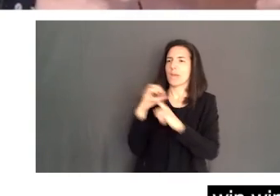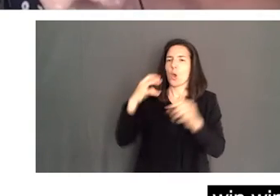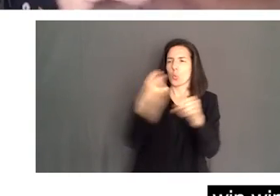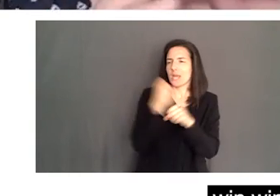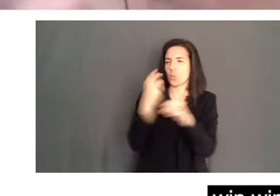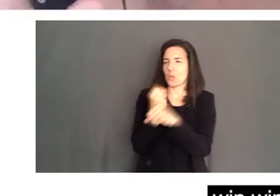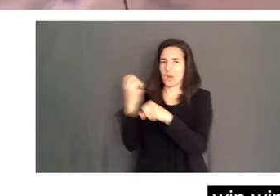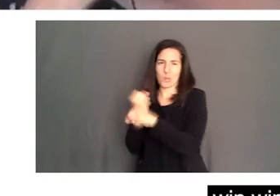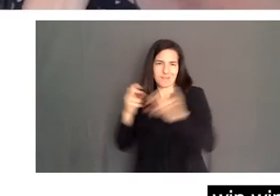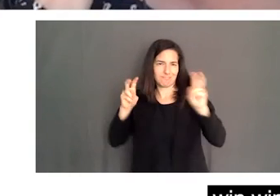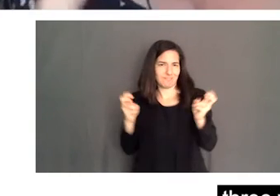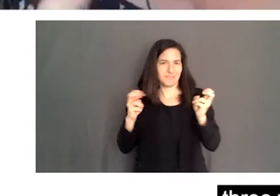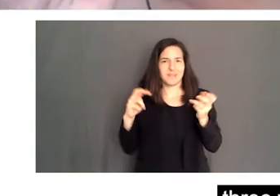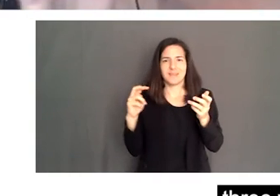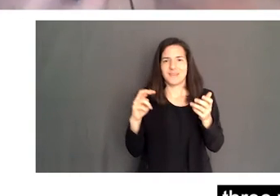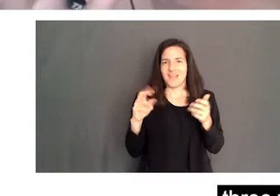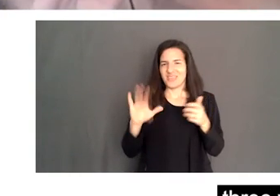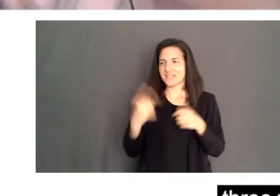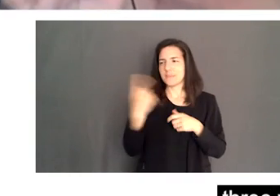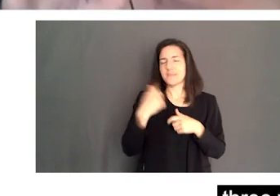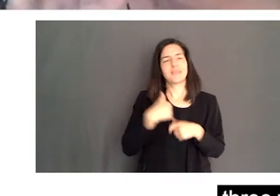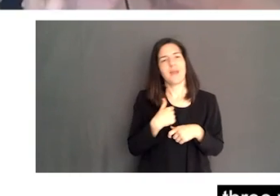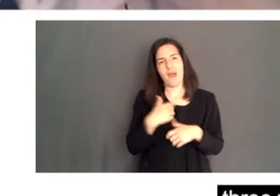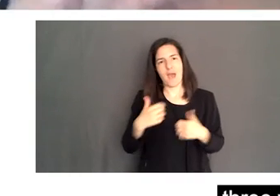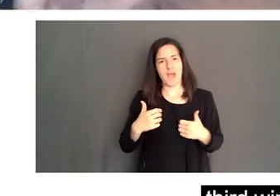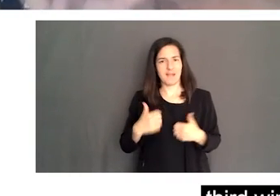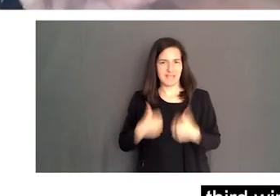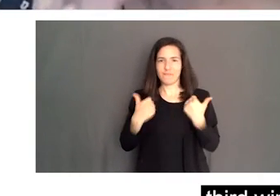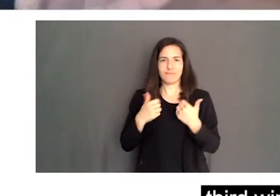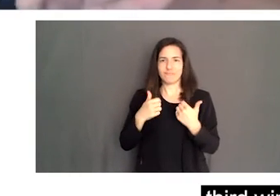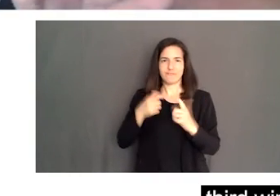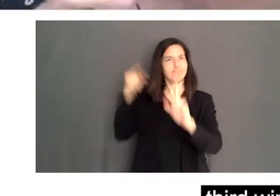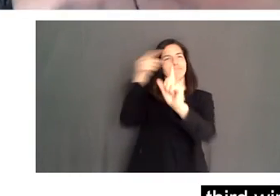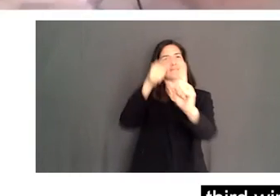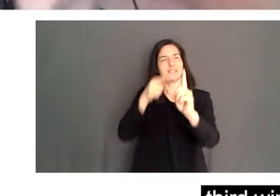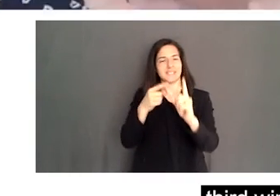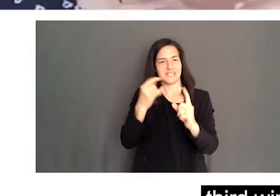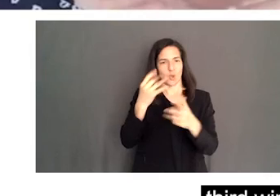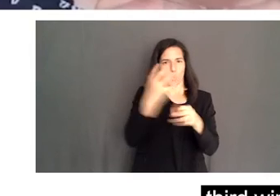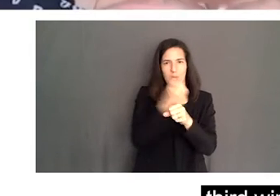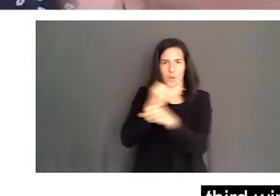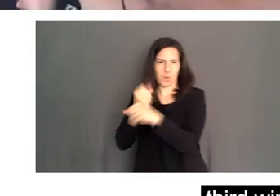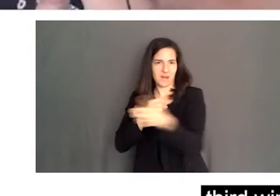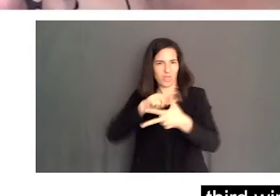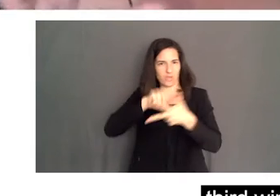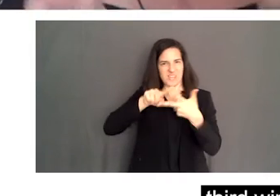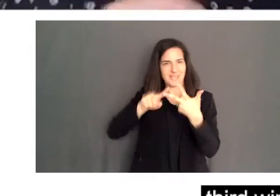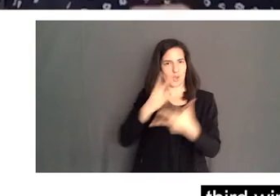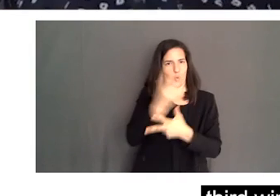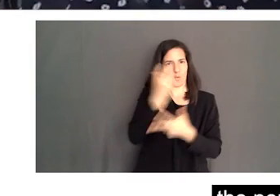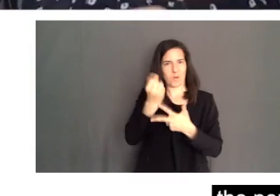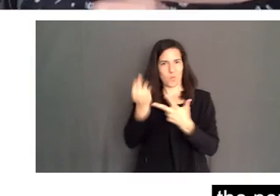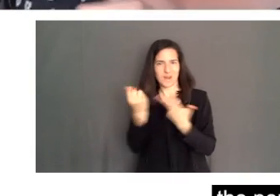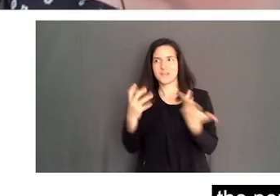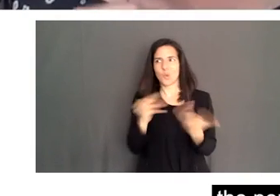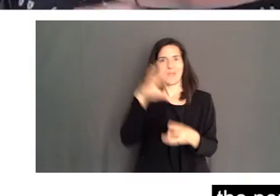That's something I live by that. There's three wins in what we do. And if we find that third win, no one loses ever. And so inclusion